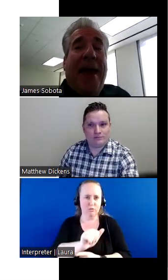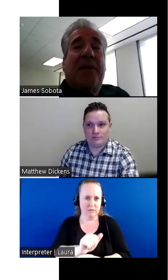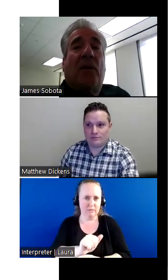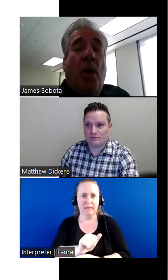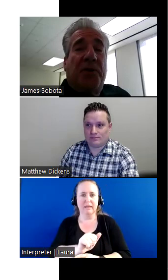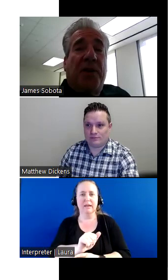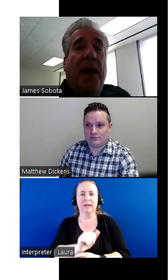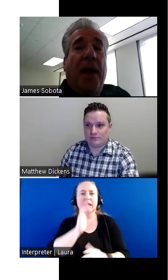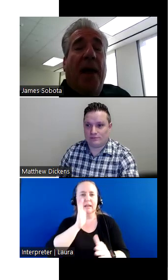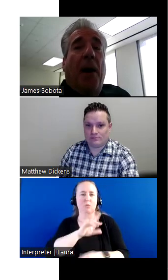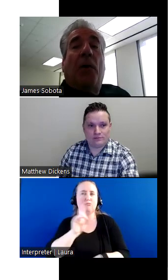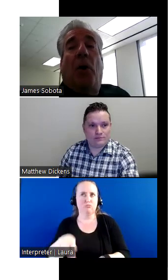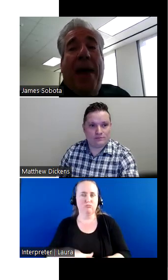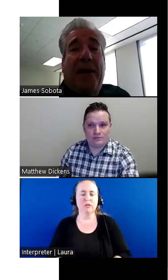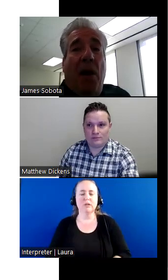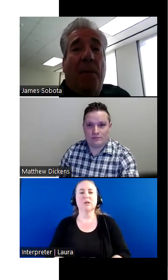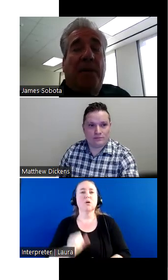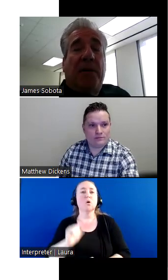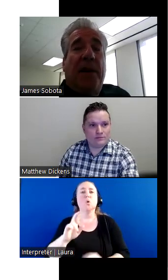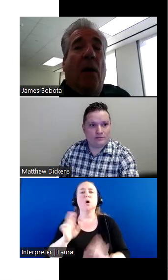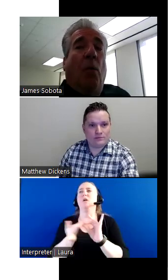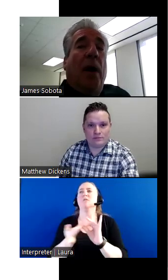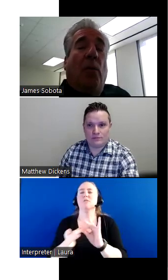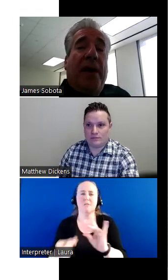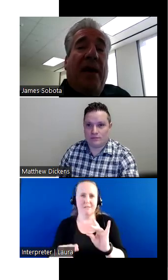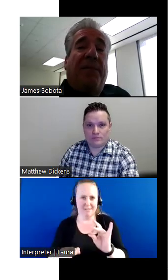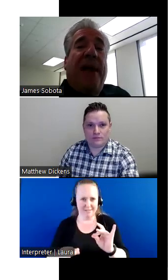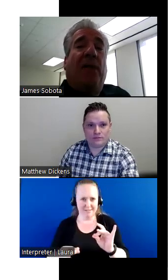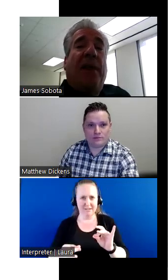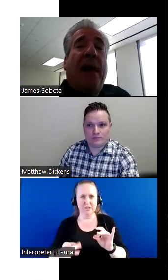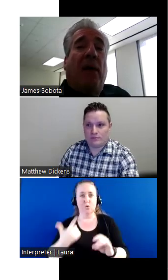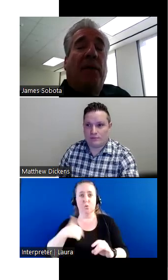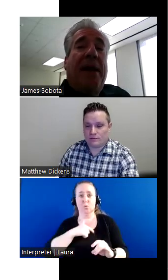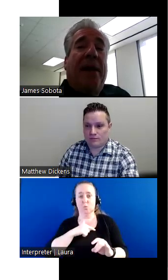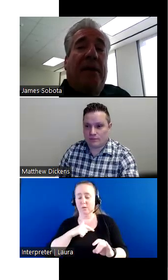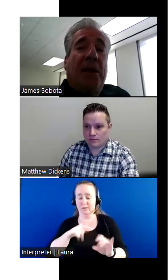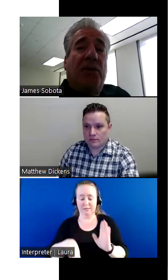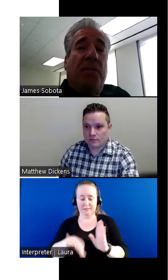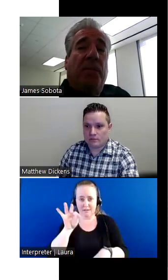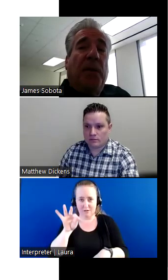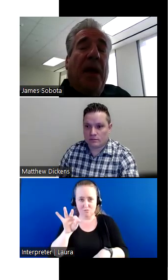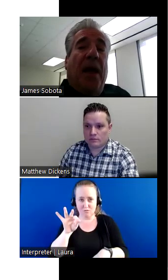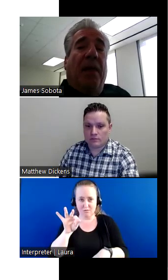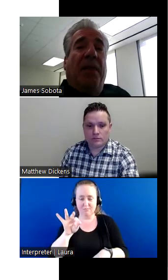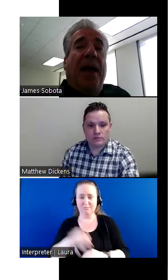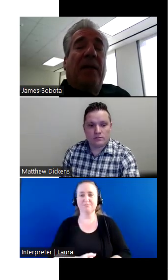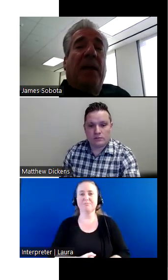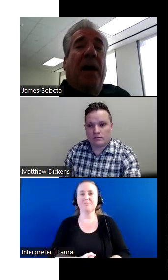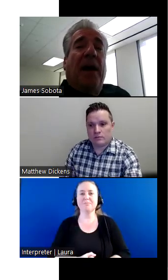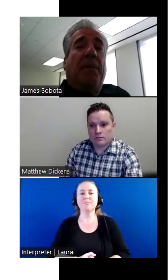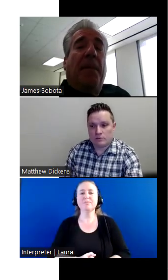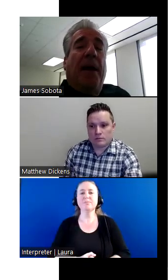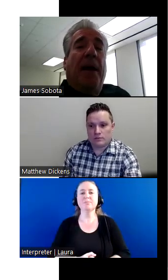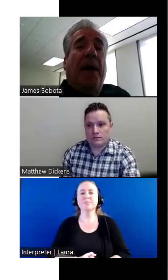they, they ask the question or they'll make comments. Now, what we have found out in addition that,